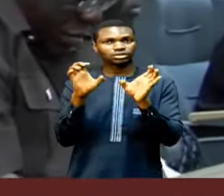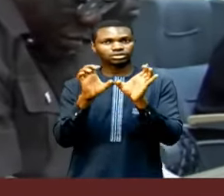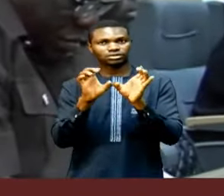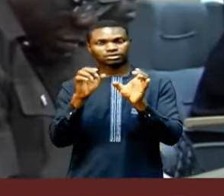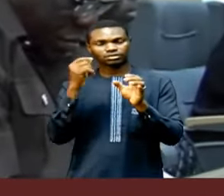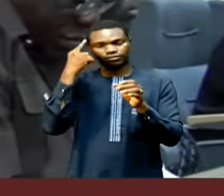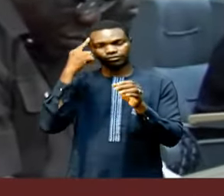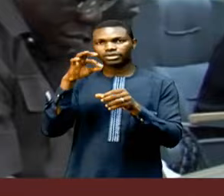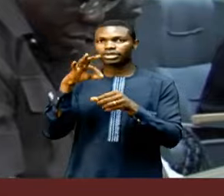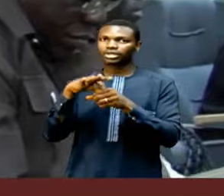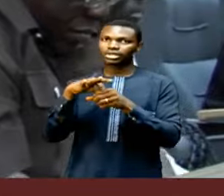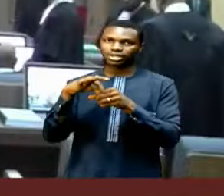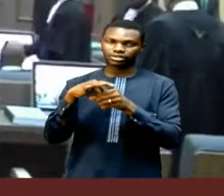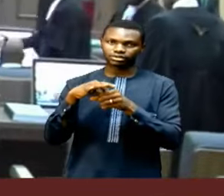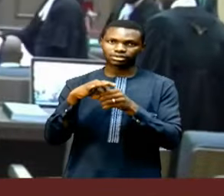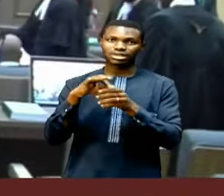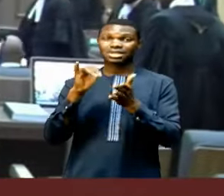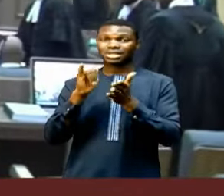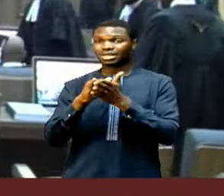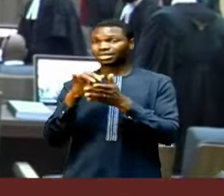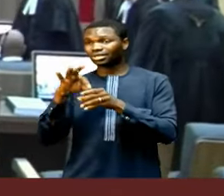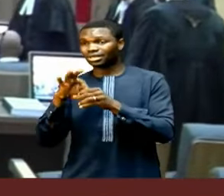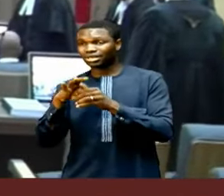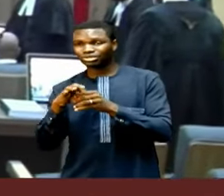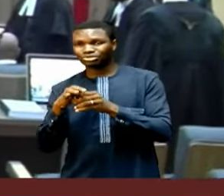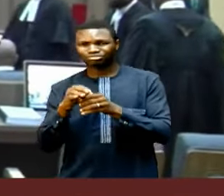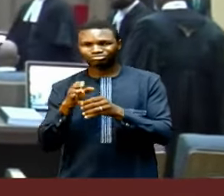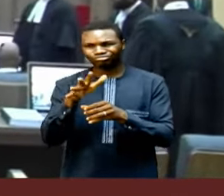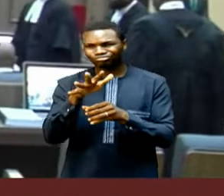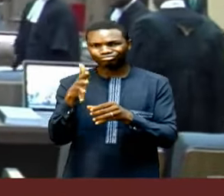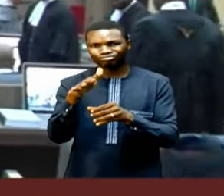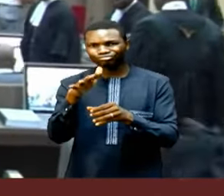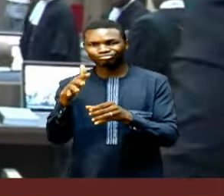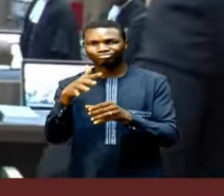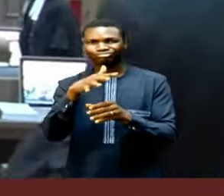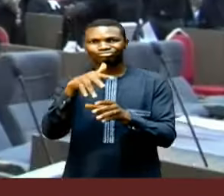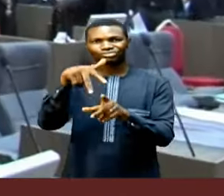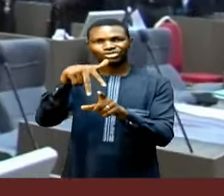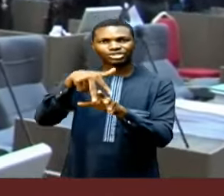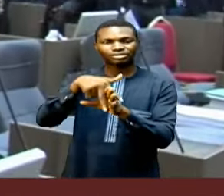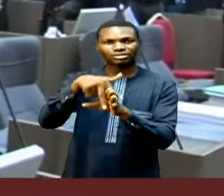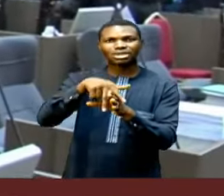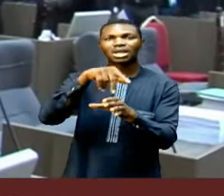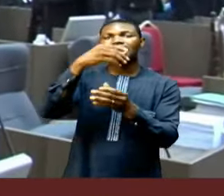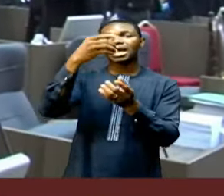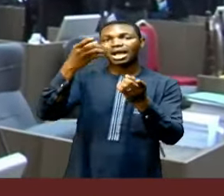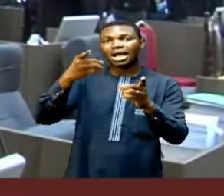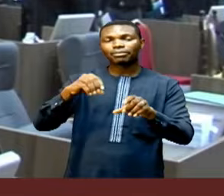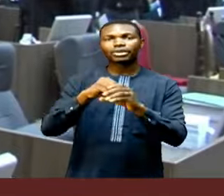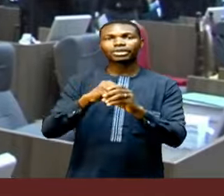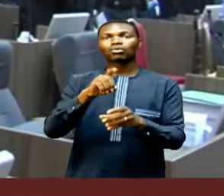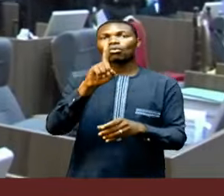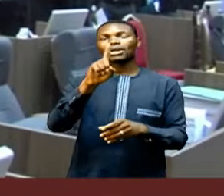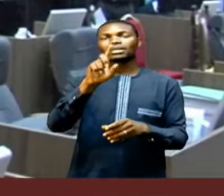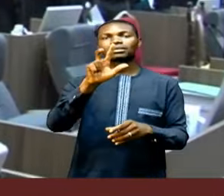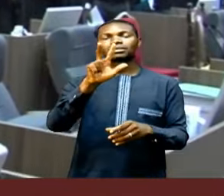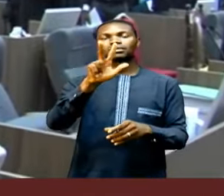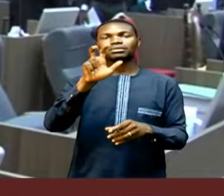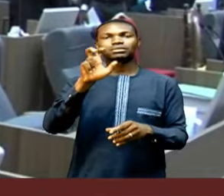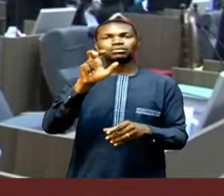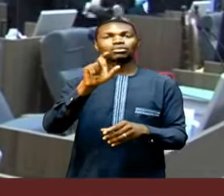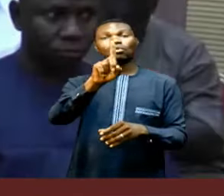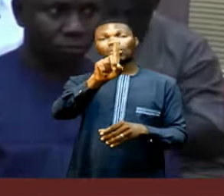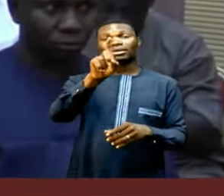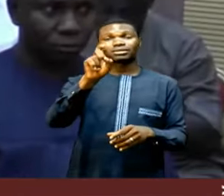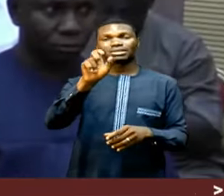election and that election irregularities occurred in 138 polling units. However, the courts